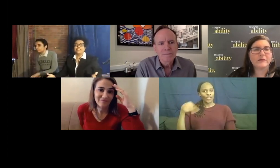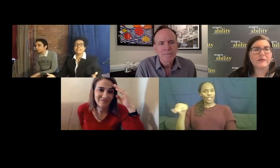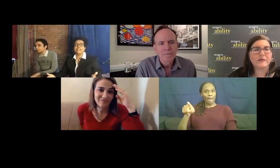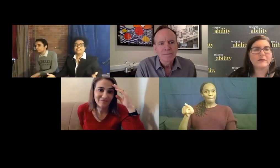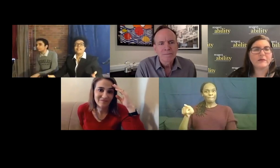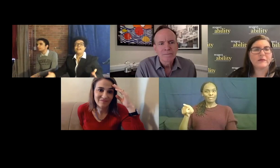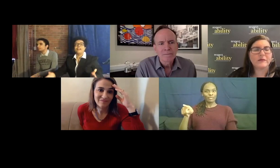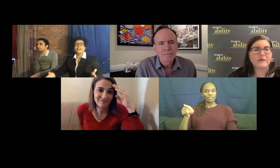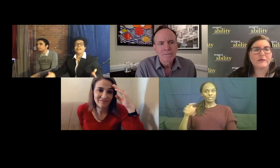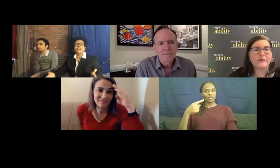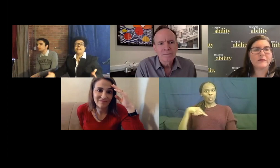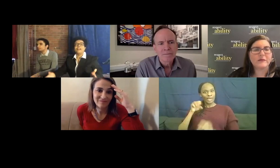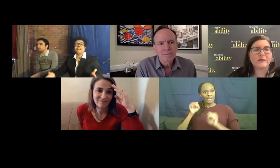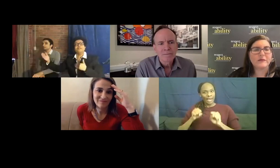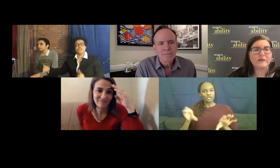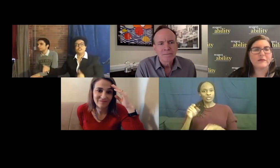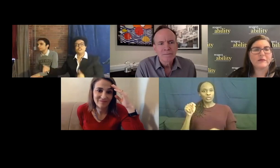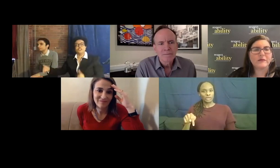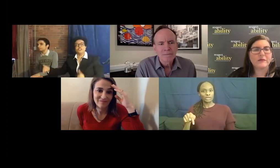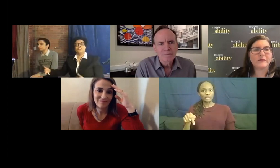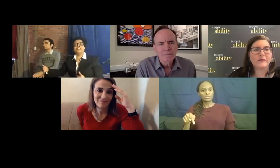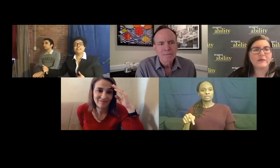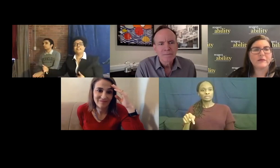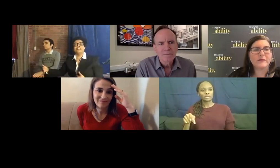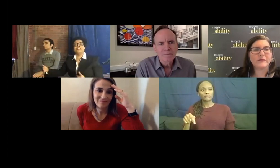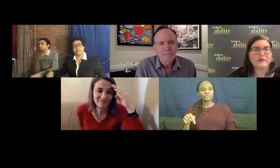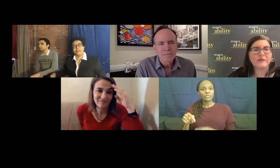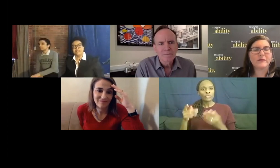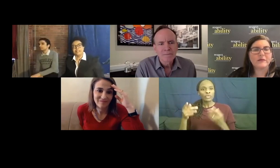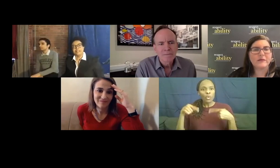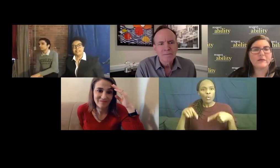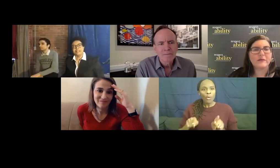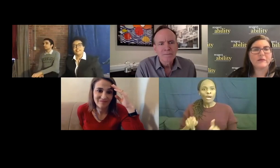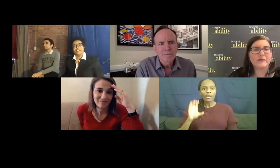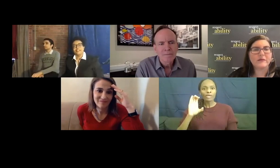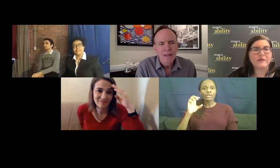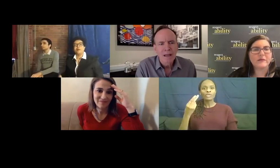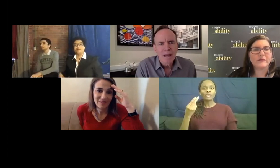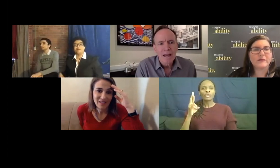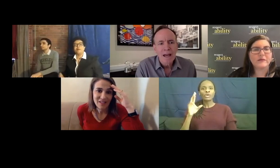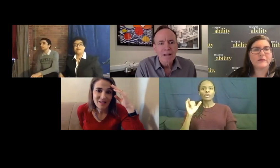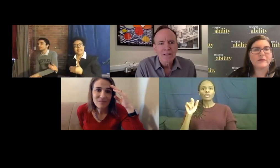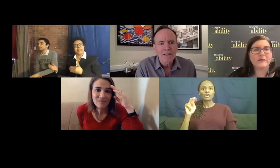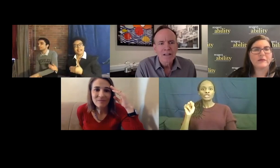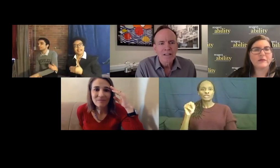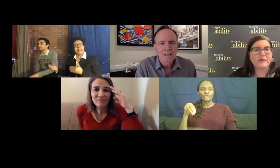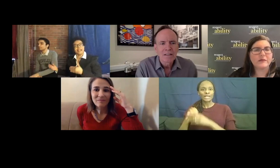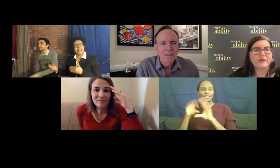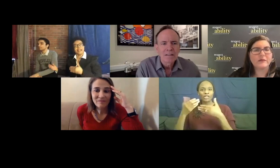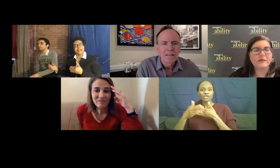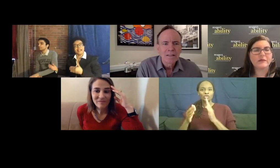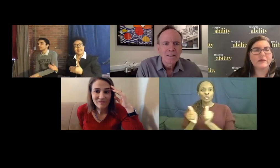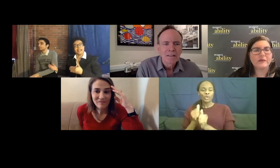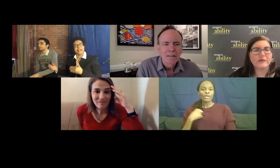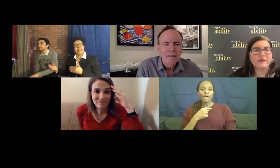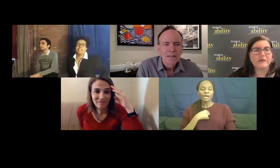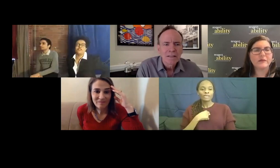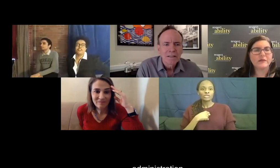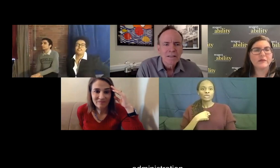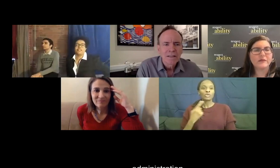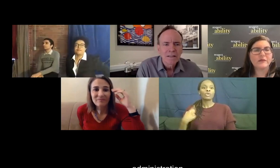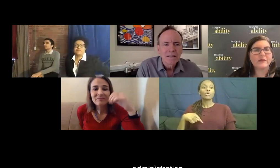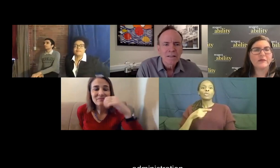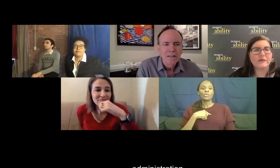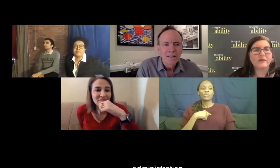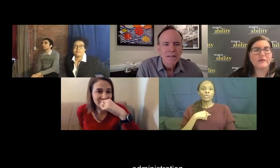while Trisha was in the classroom with us. So while we were telling Trisha, we were also